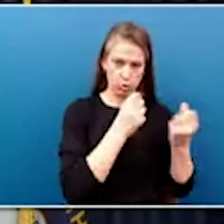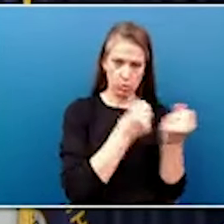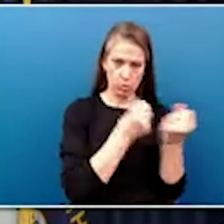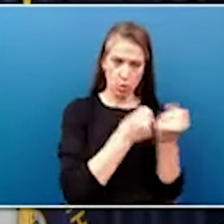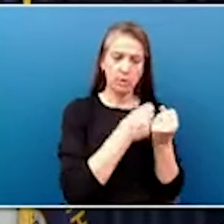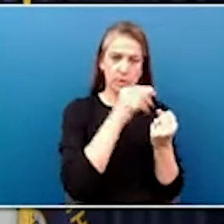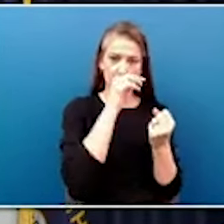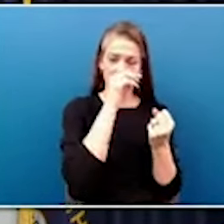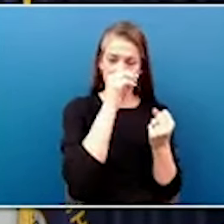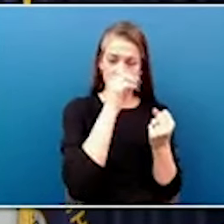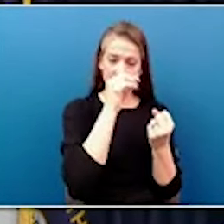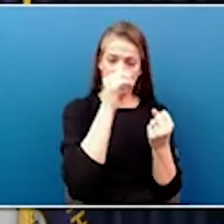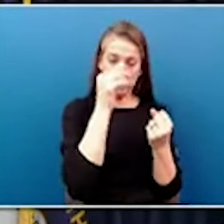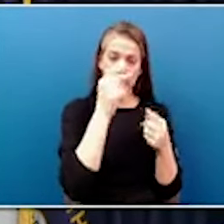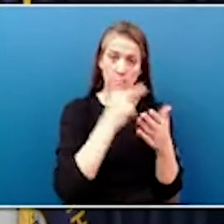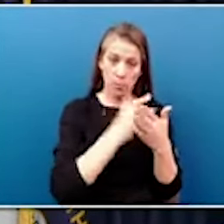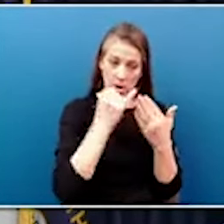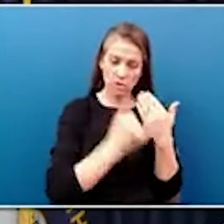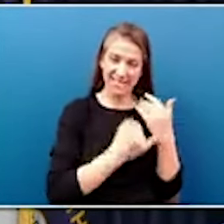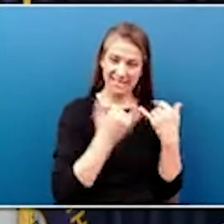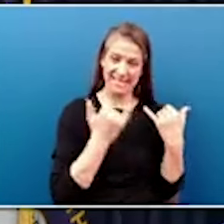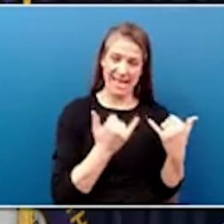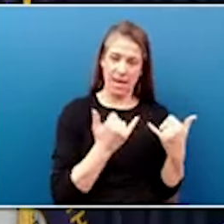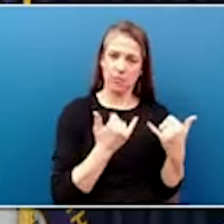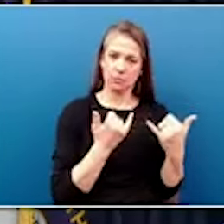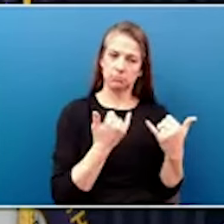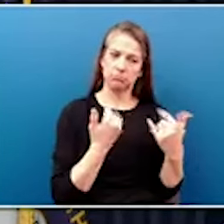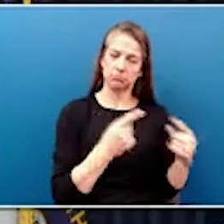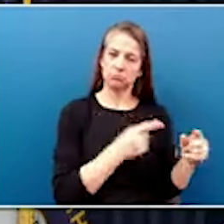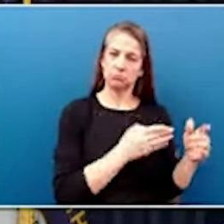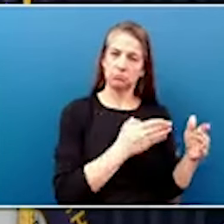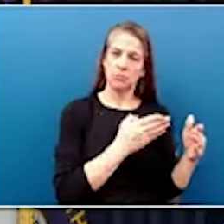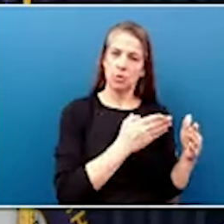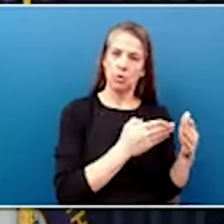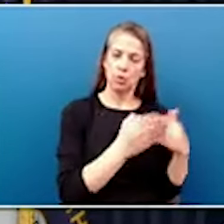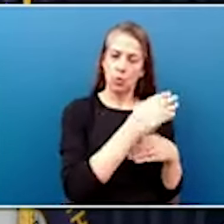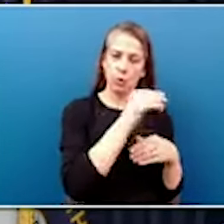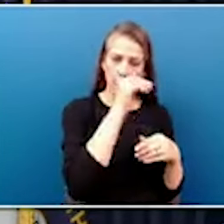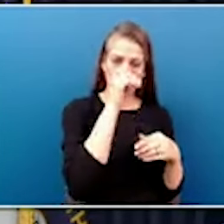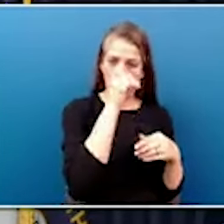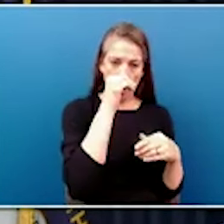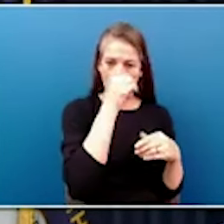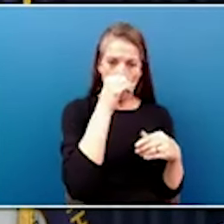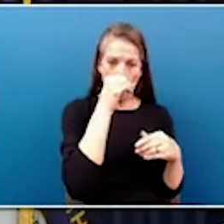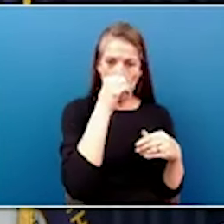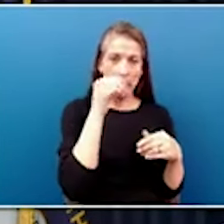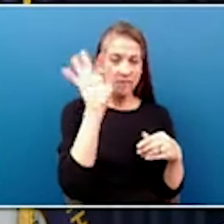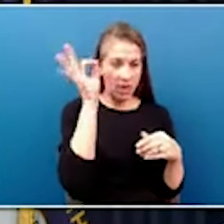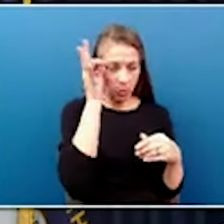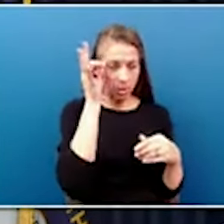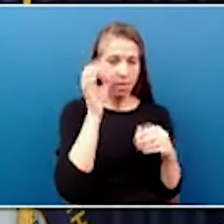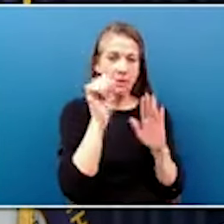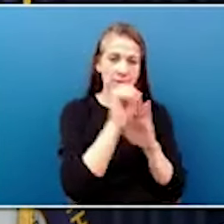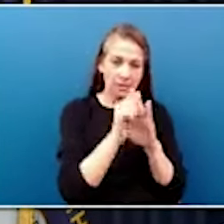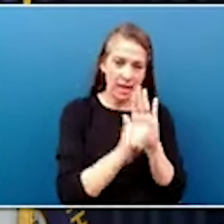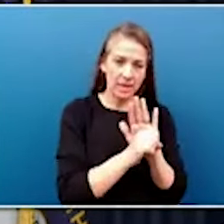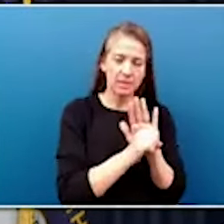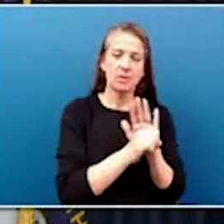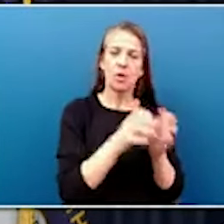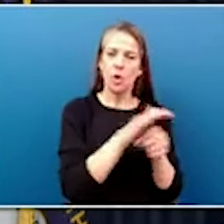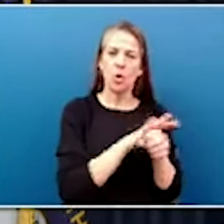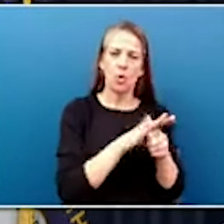projects that are currently underway by the Army Corps of Engineers, along with federal, state, and local highway projects.